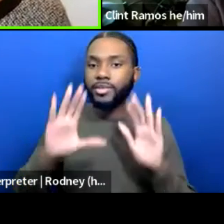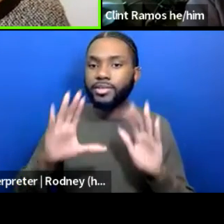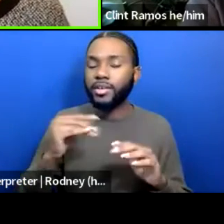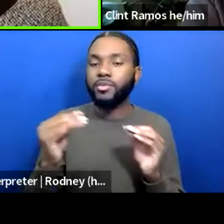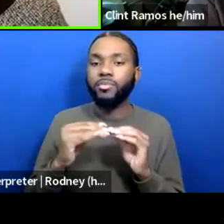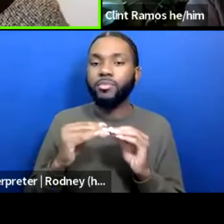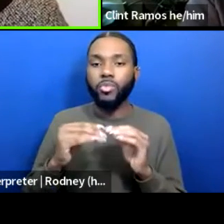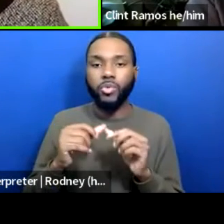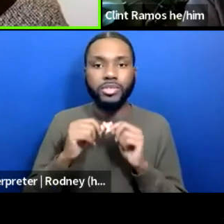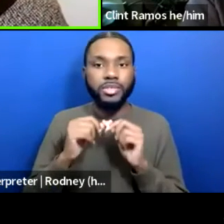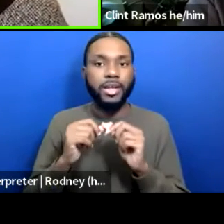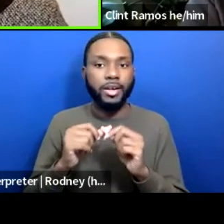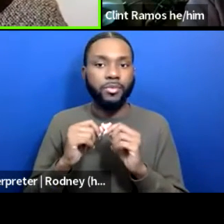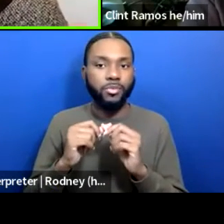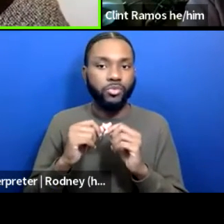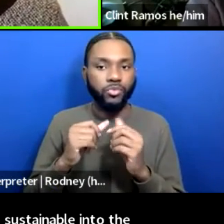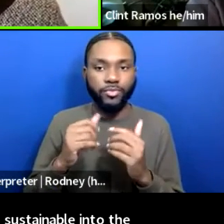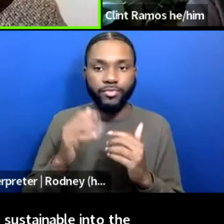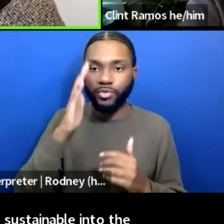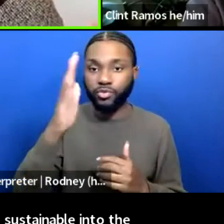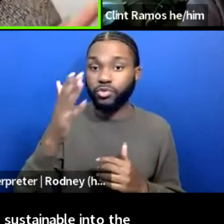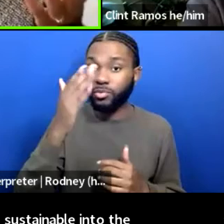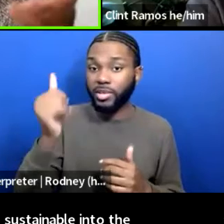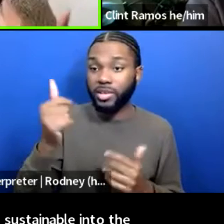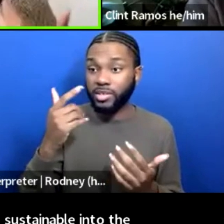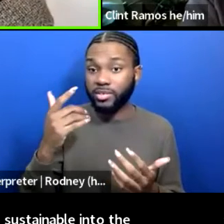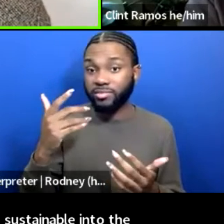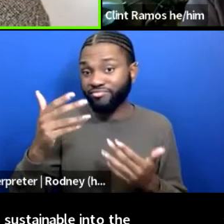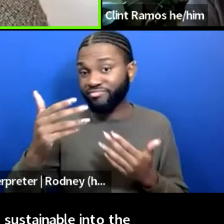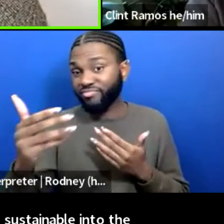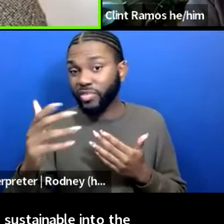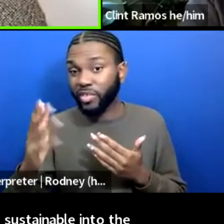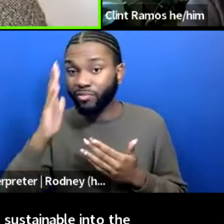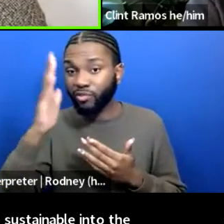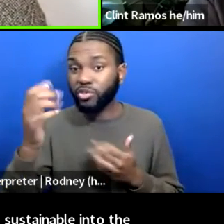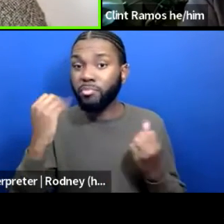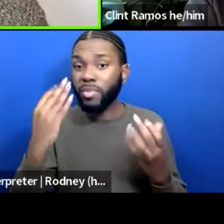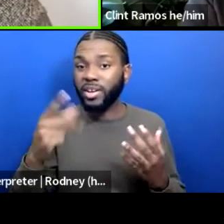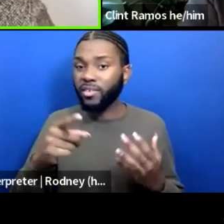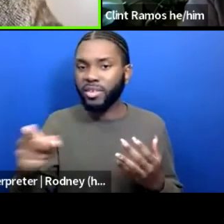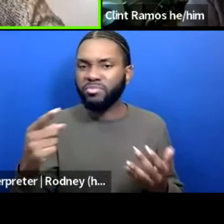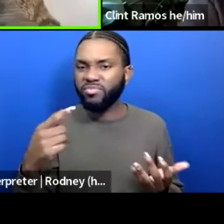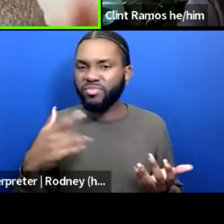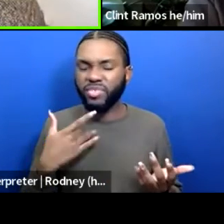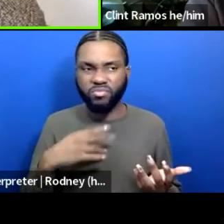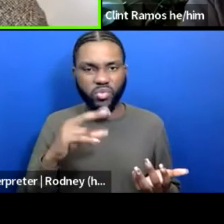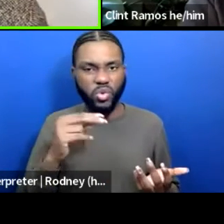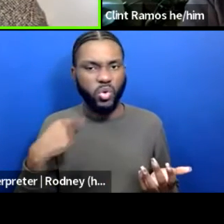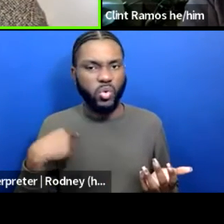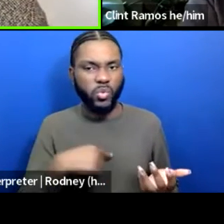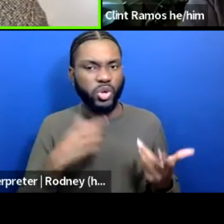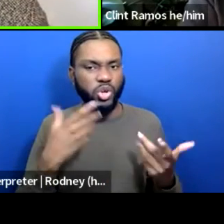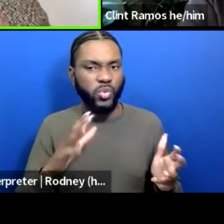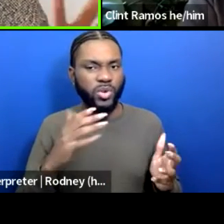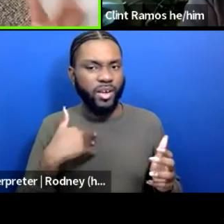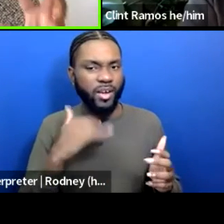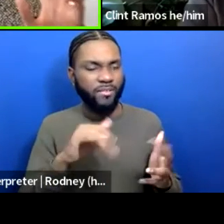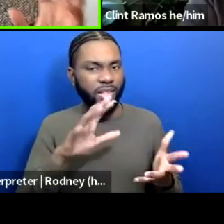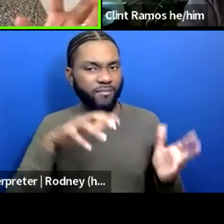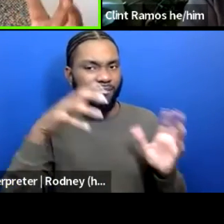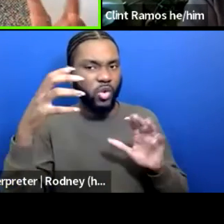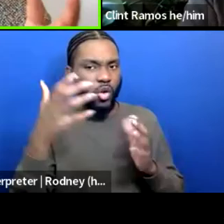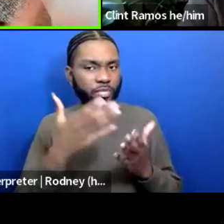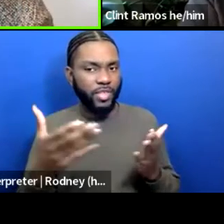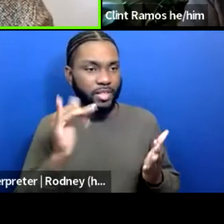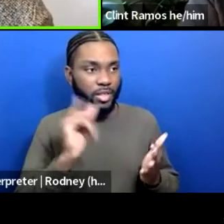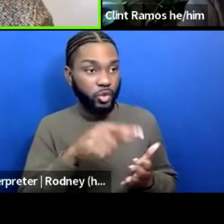into the future because a lot of new, you know, upcoming generations are like, no, we're not trying to have that flawed thing that you all